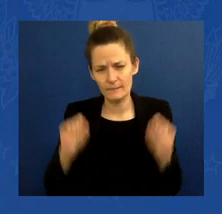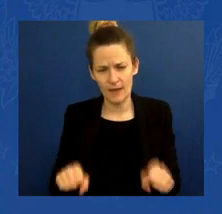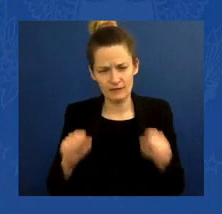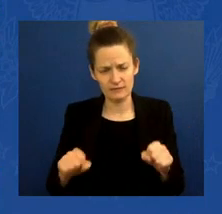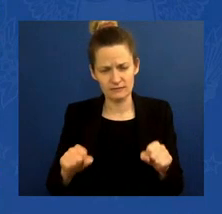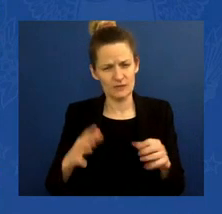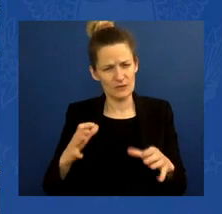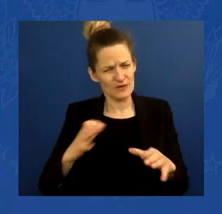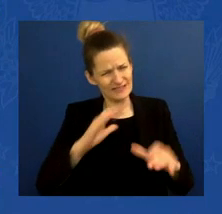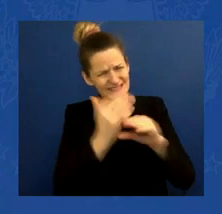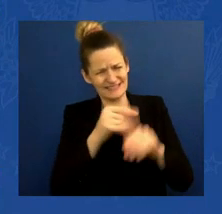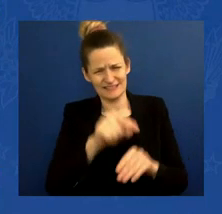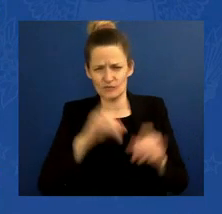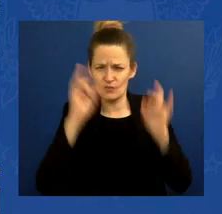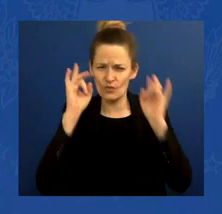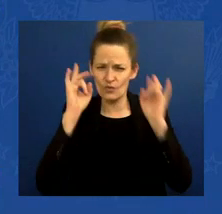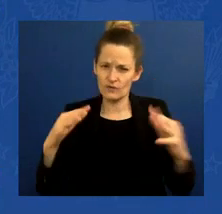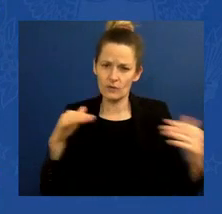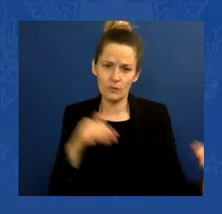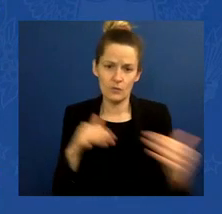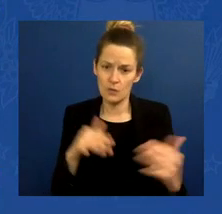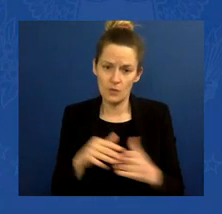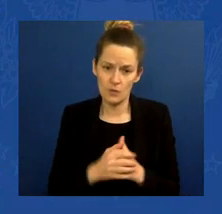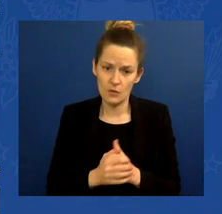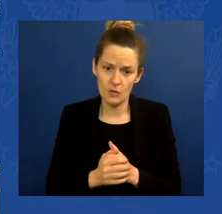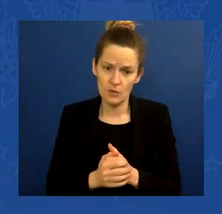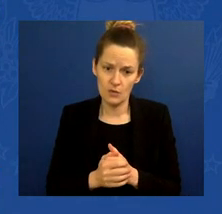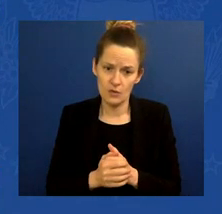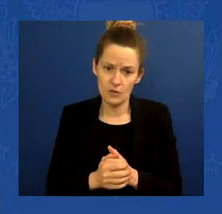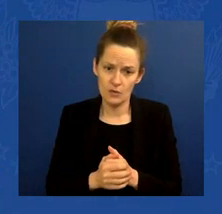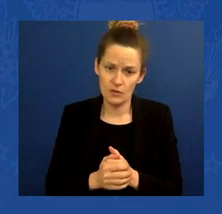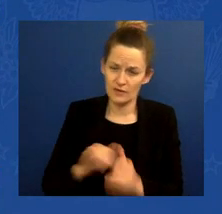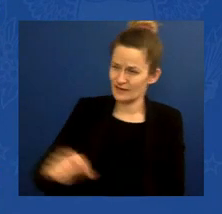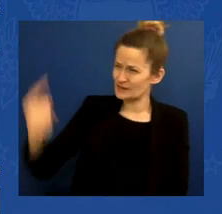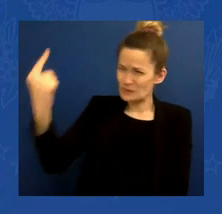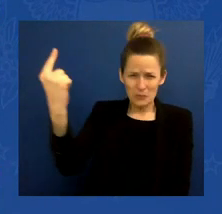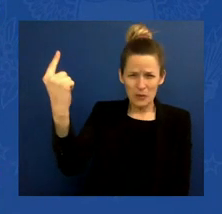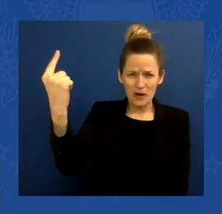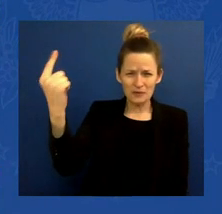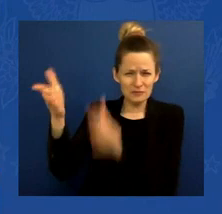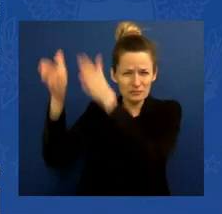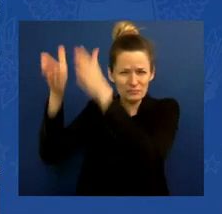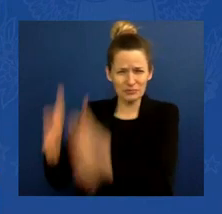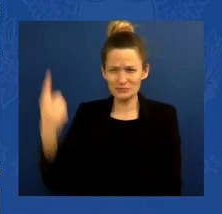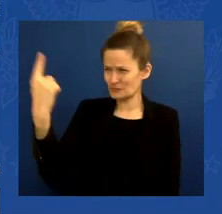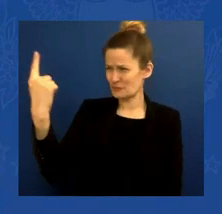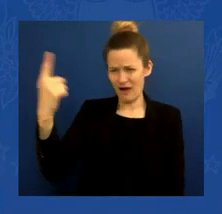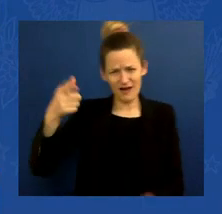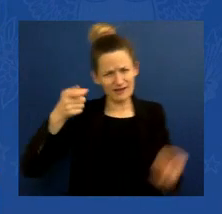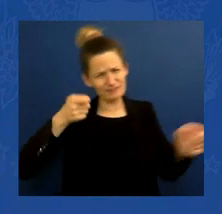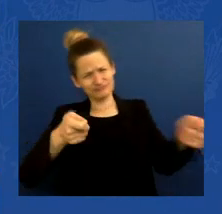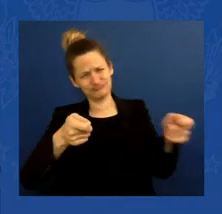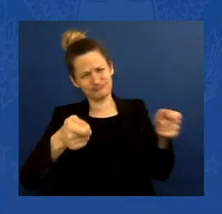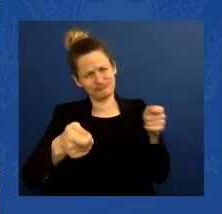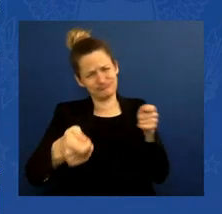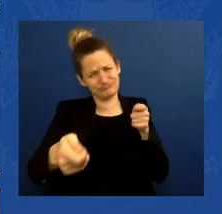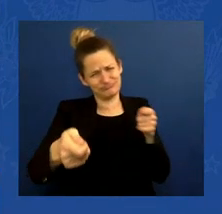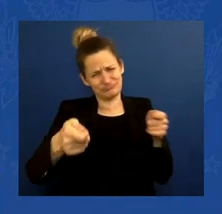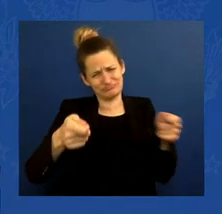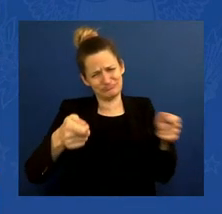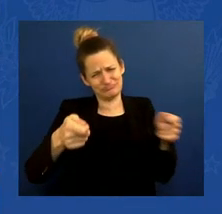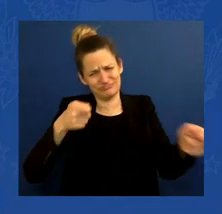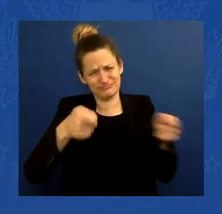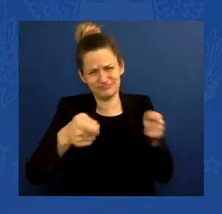autocrat against humankind's desire to be free. And let there be no doubt, no uncertainty, no